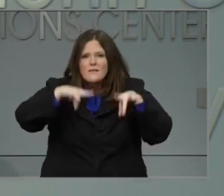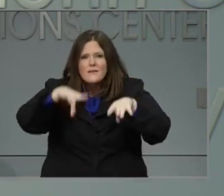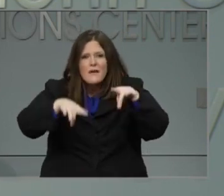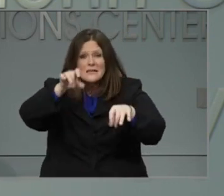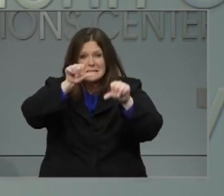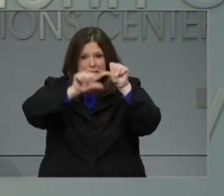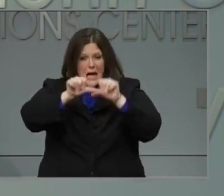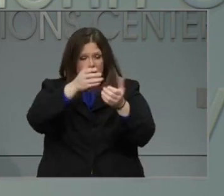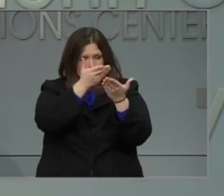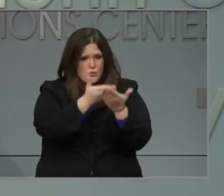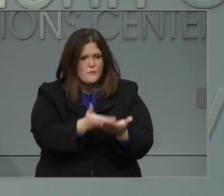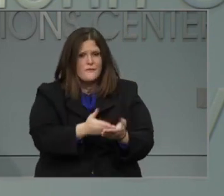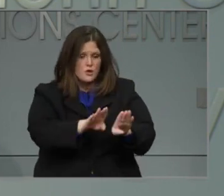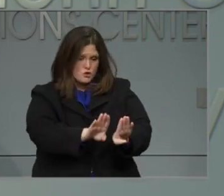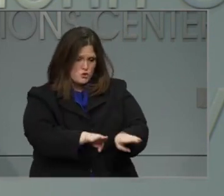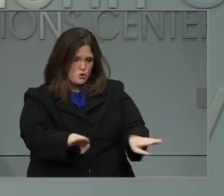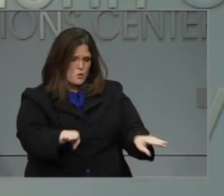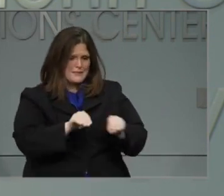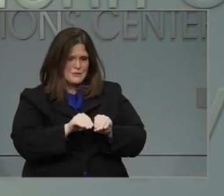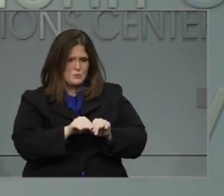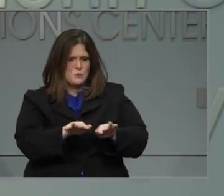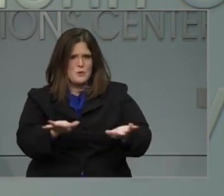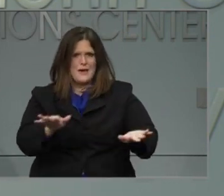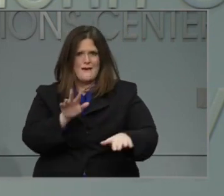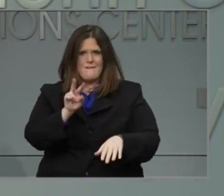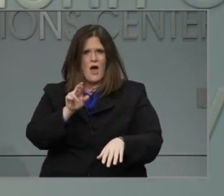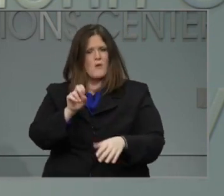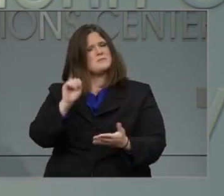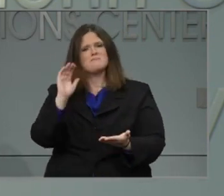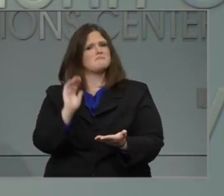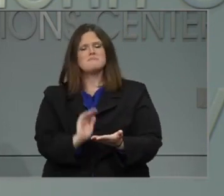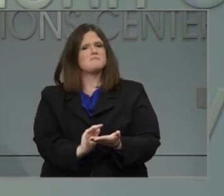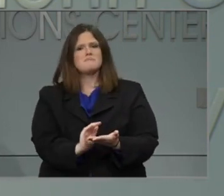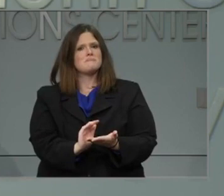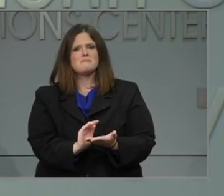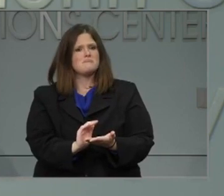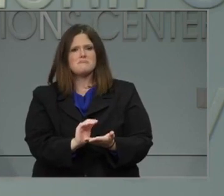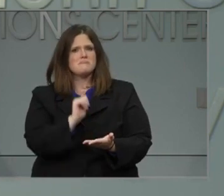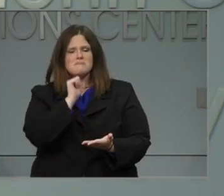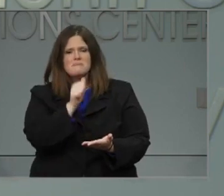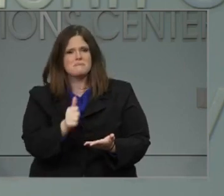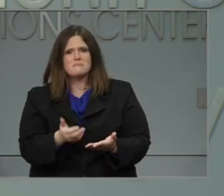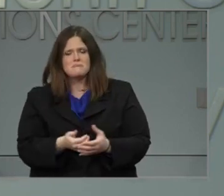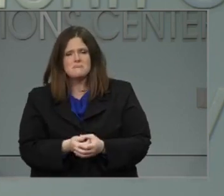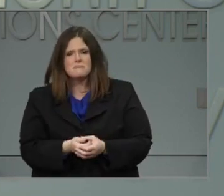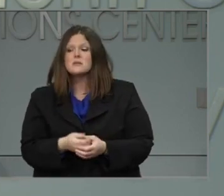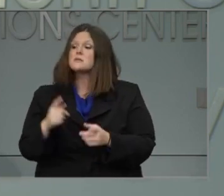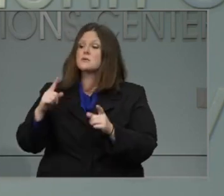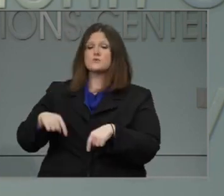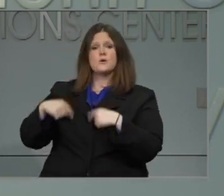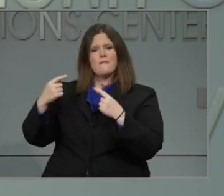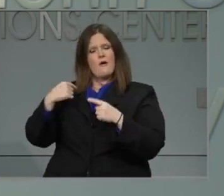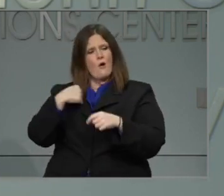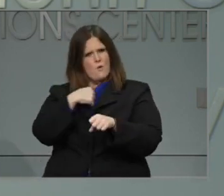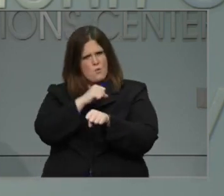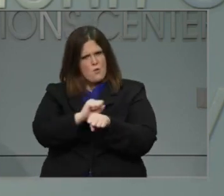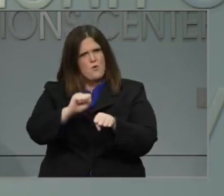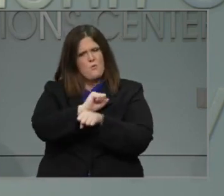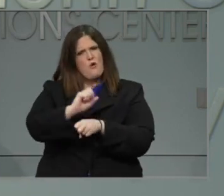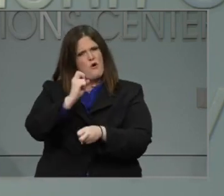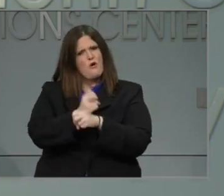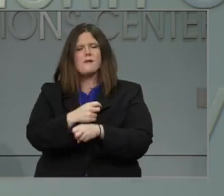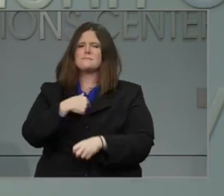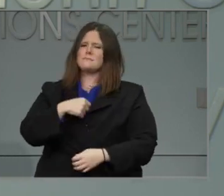which Dr. Cohen will address further. I'm proud of our work to get to this point, and know that a number of school